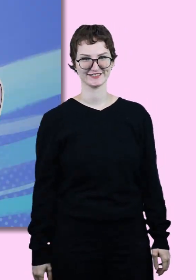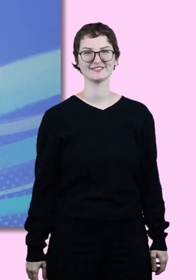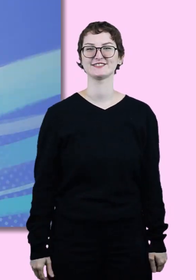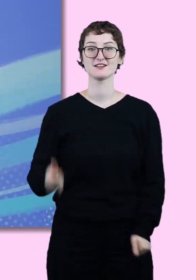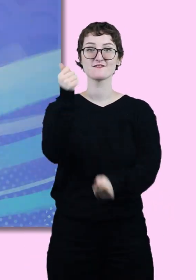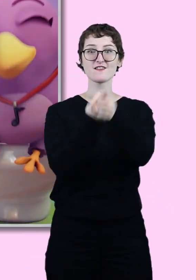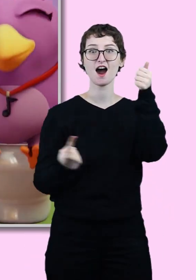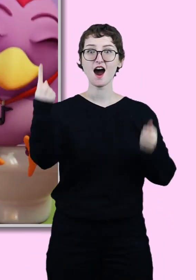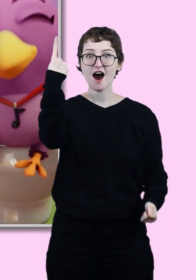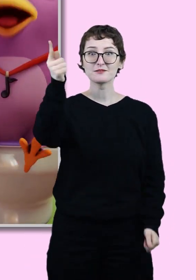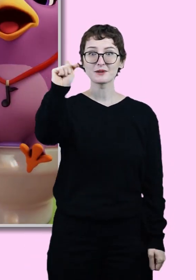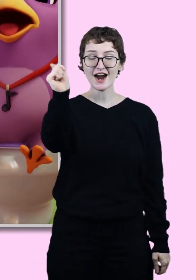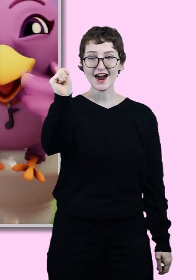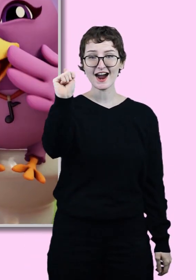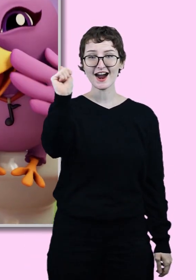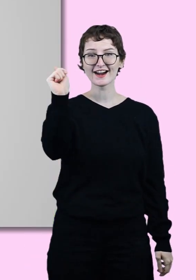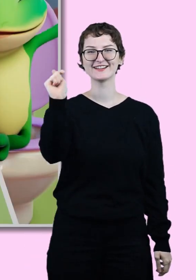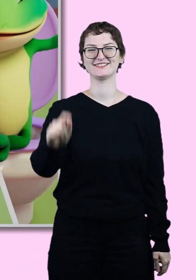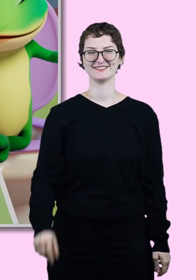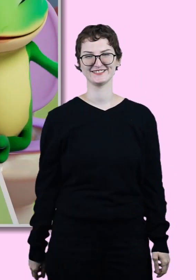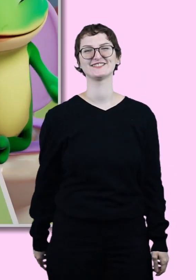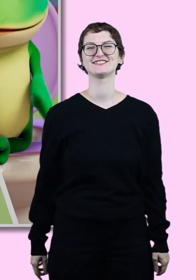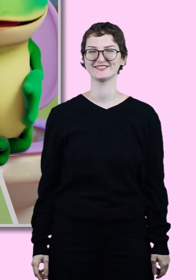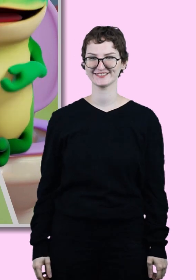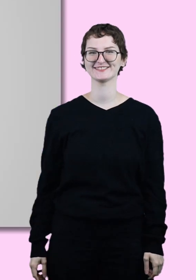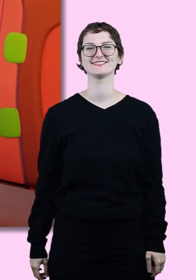Everyone goes potty.